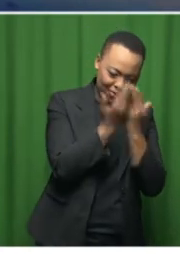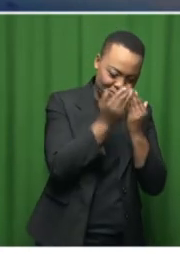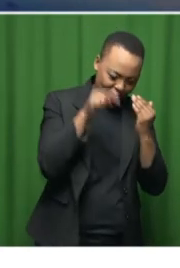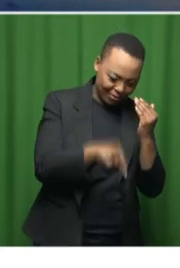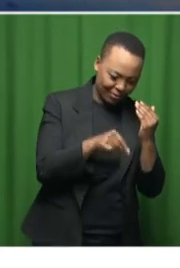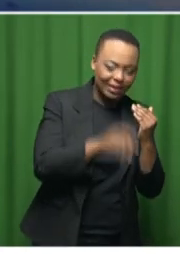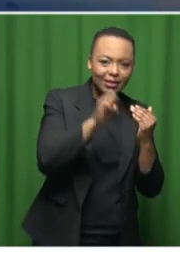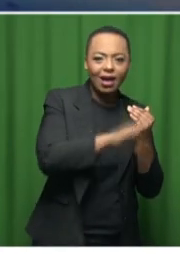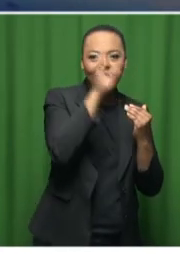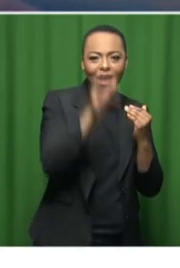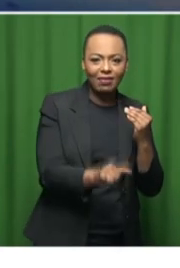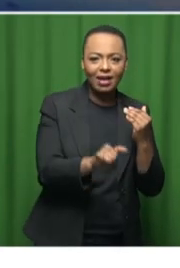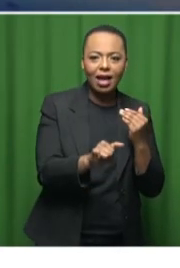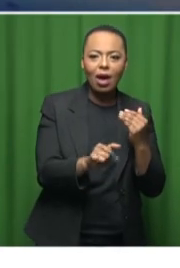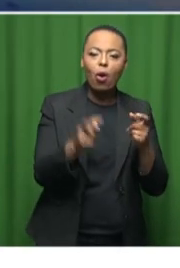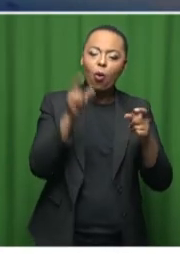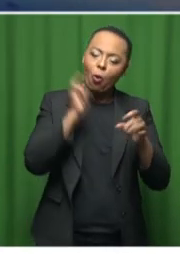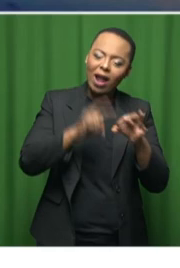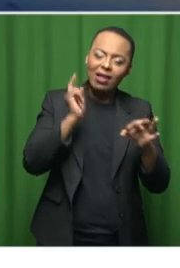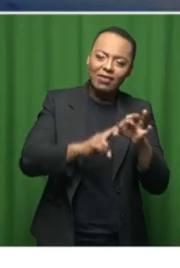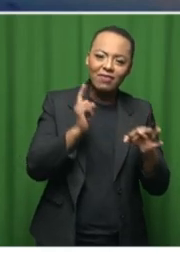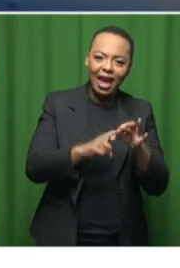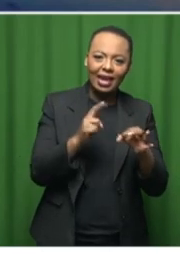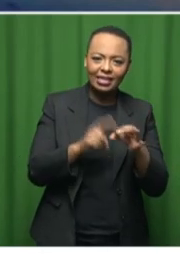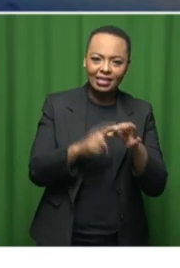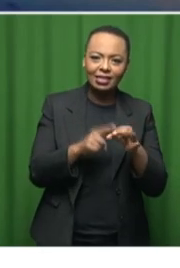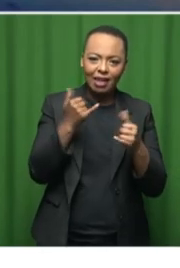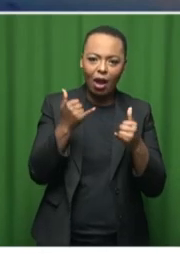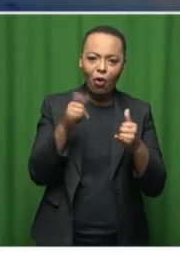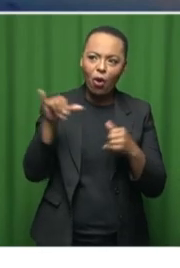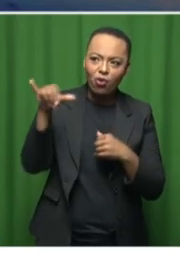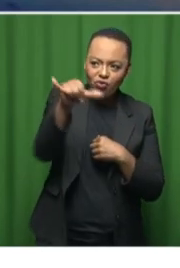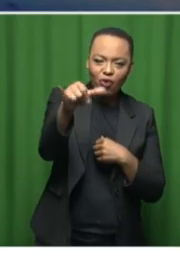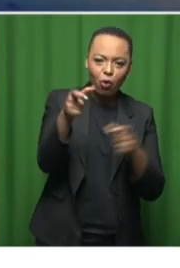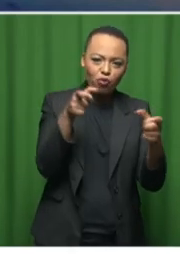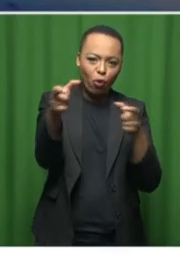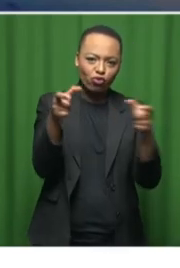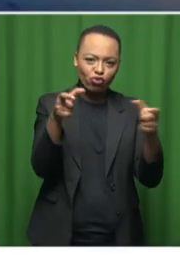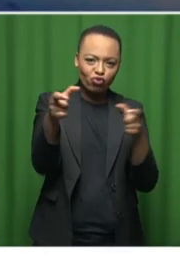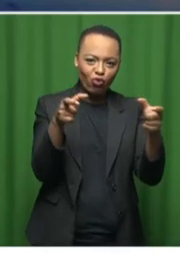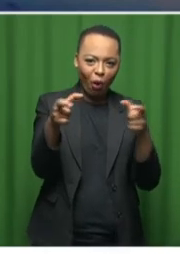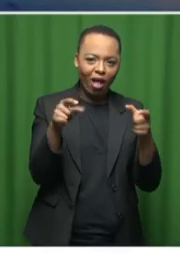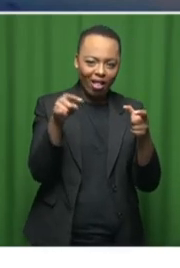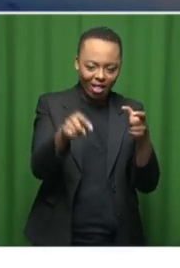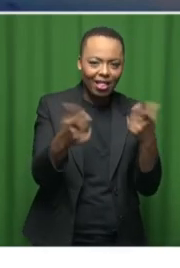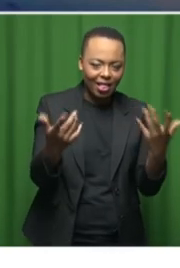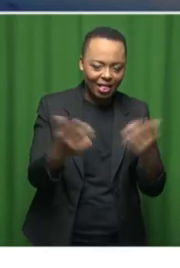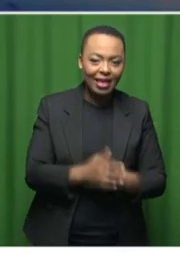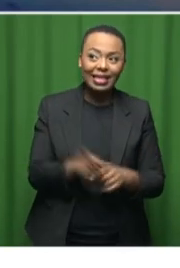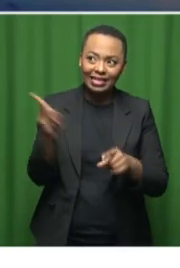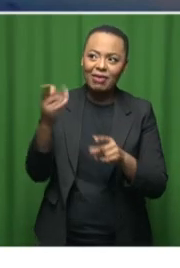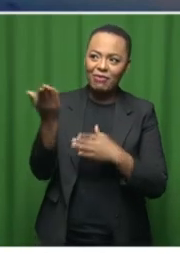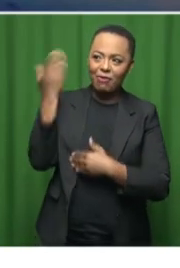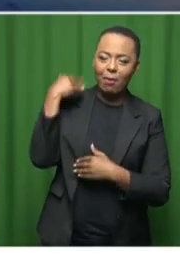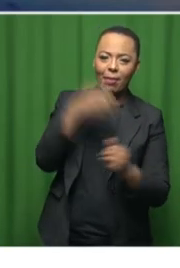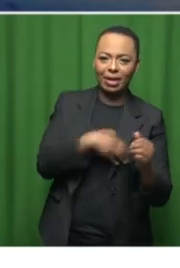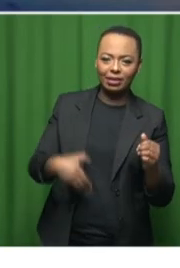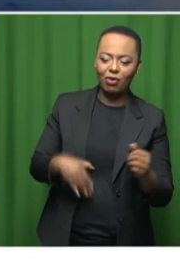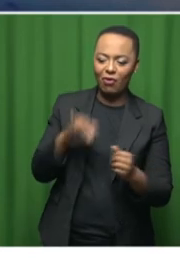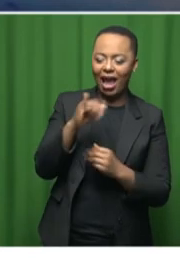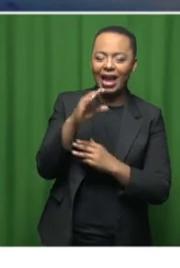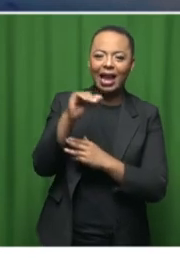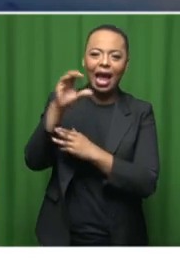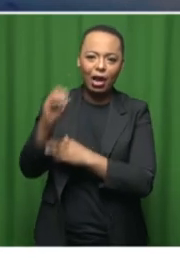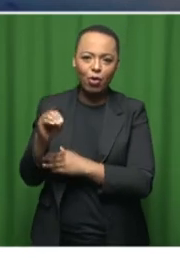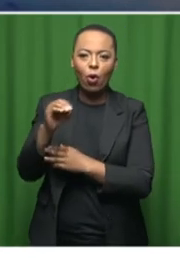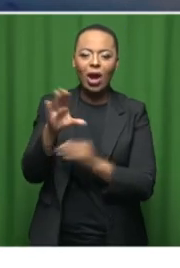a qualified air traffic controller trained here in South Africa, was the former president of the ICAO Council. So that's the level at